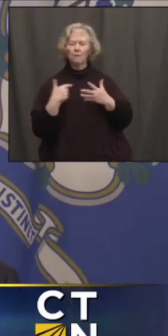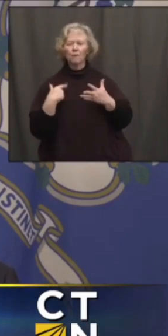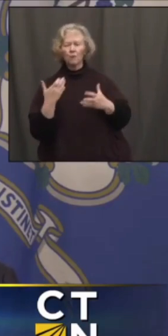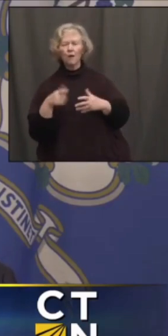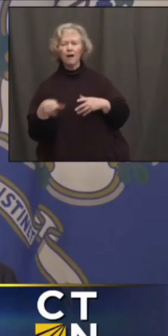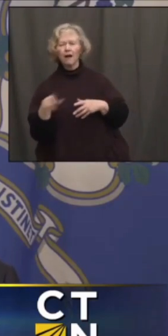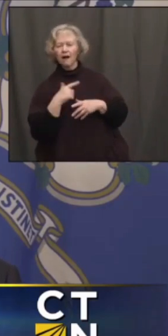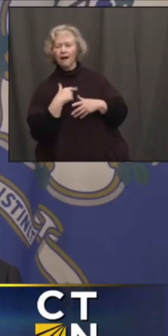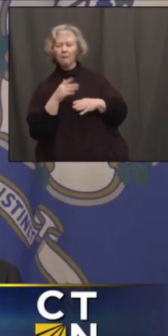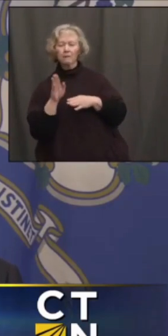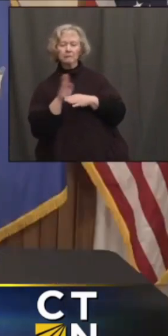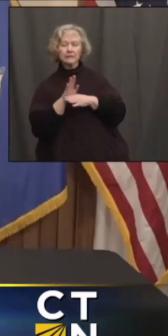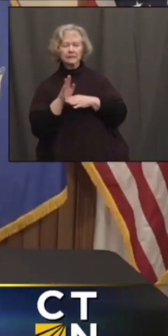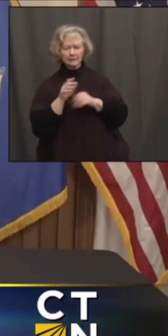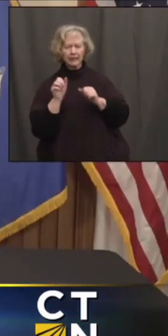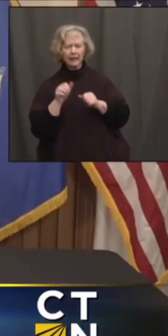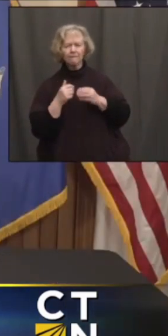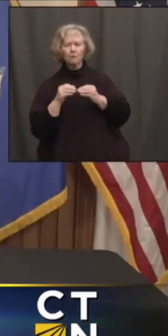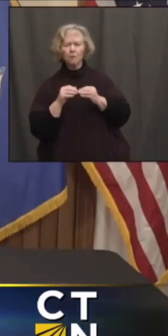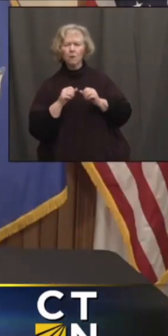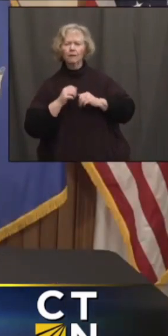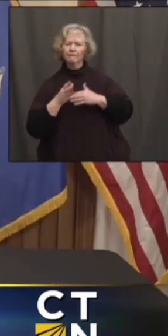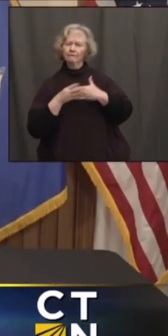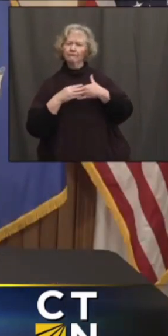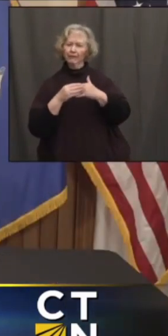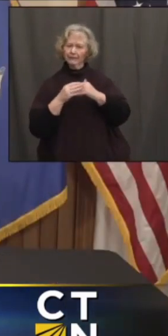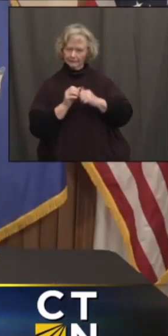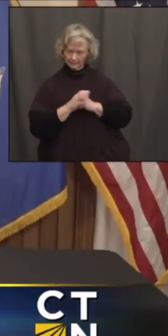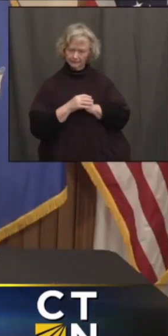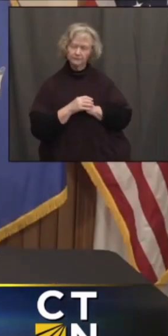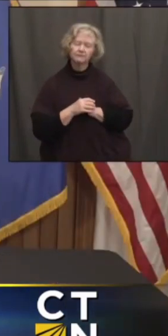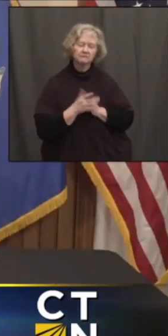more breathing room. Thank you very much.